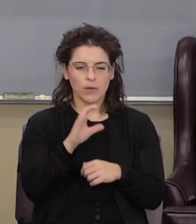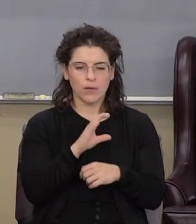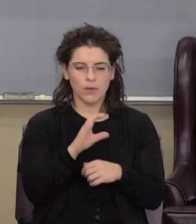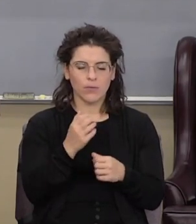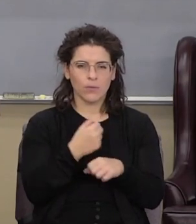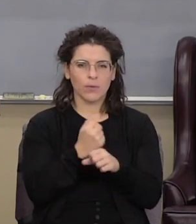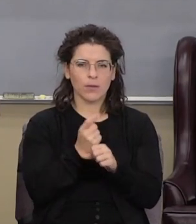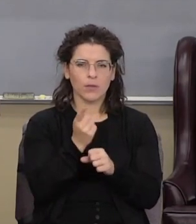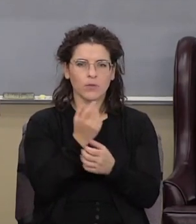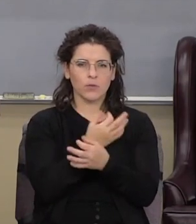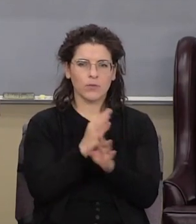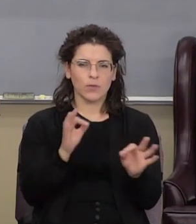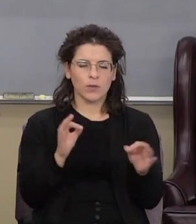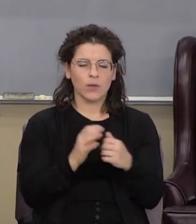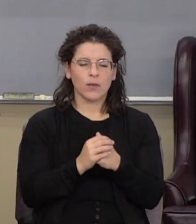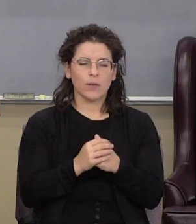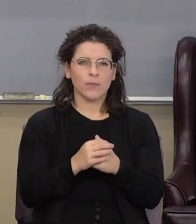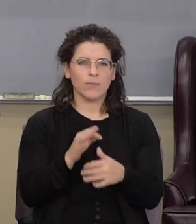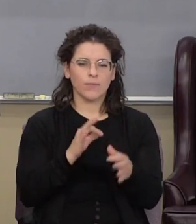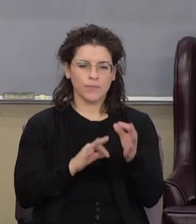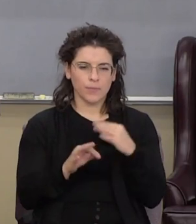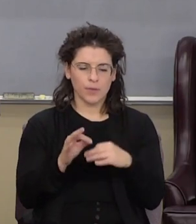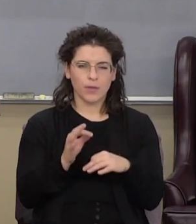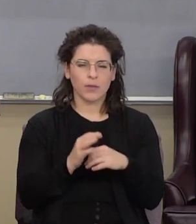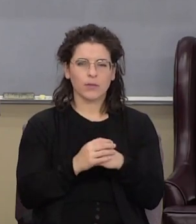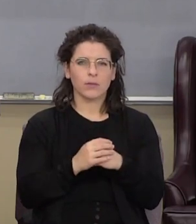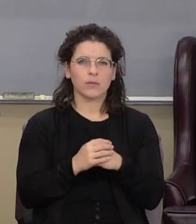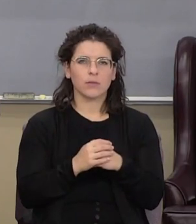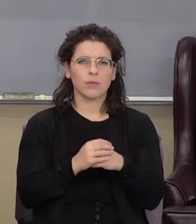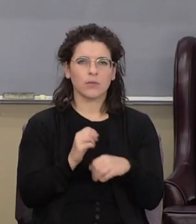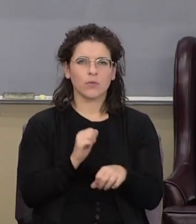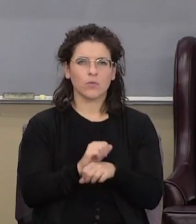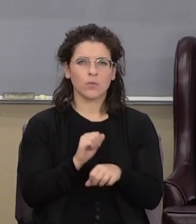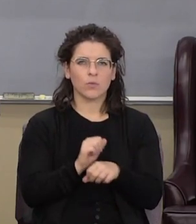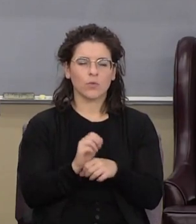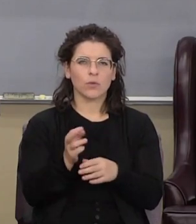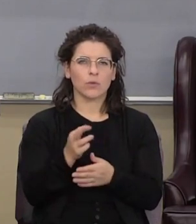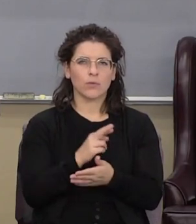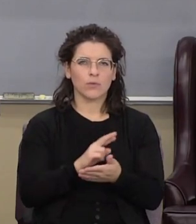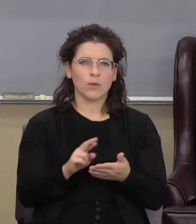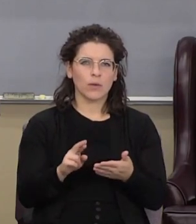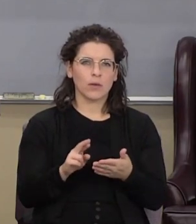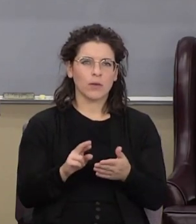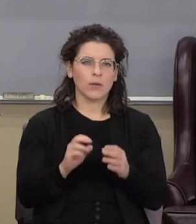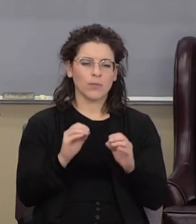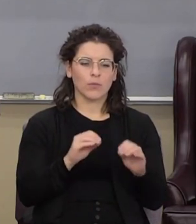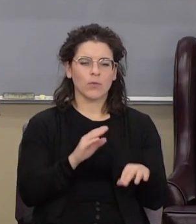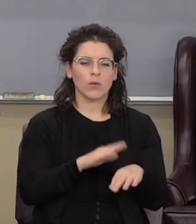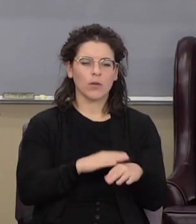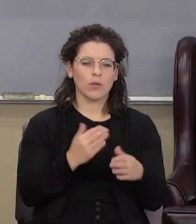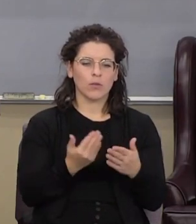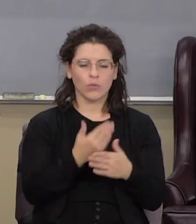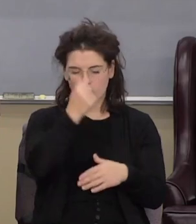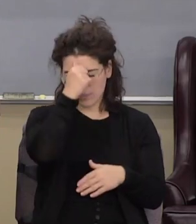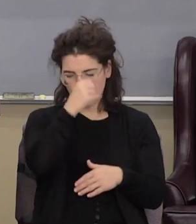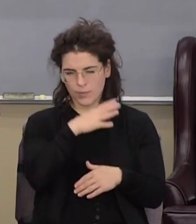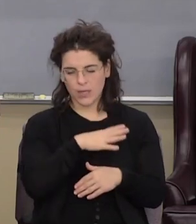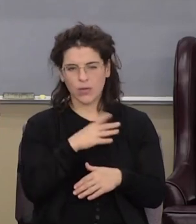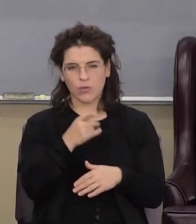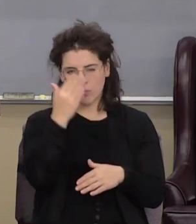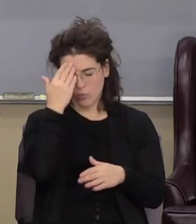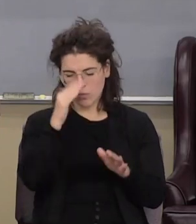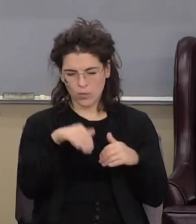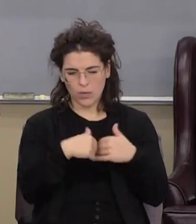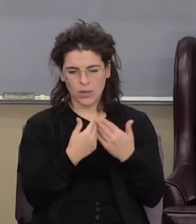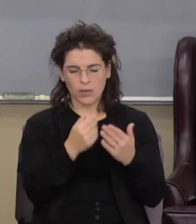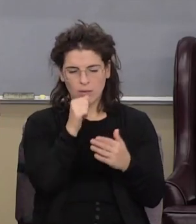free and you can put in its place the works of righteousness put on the new man and you know how to deal with